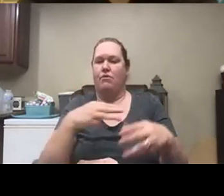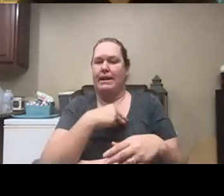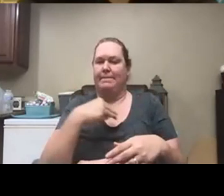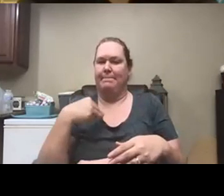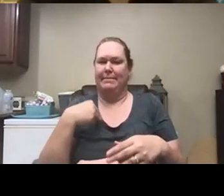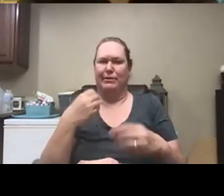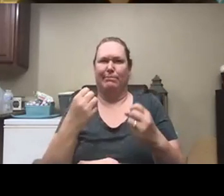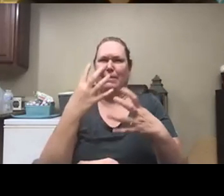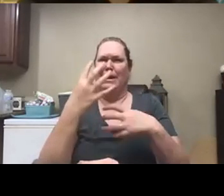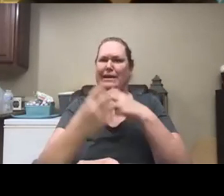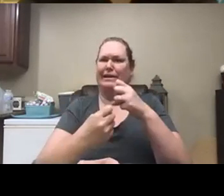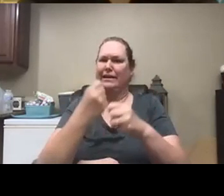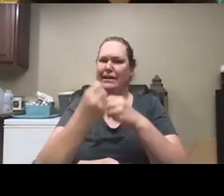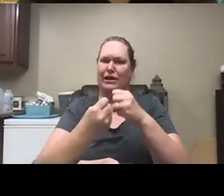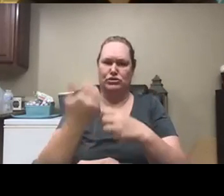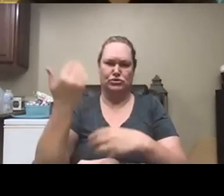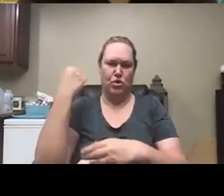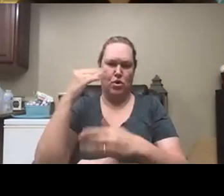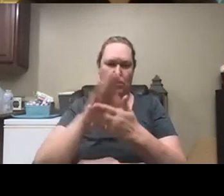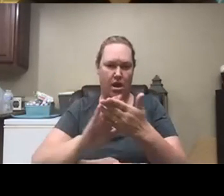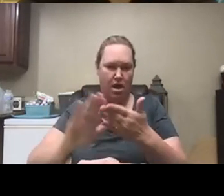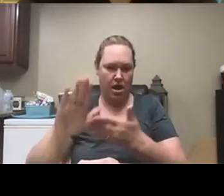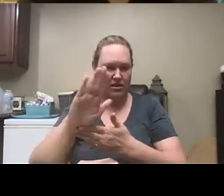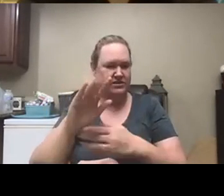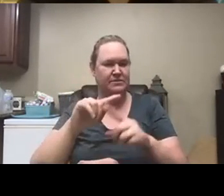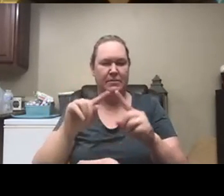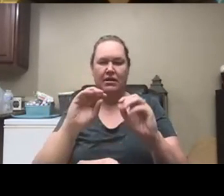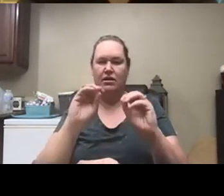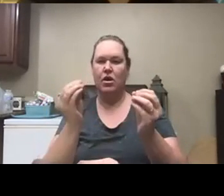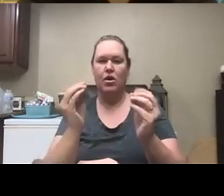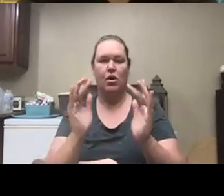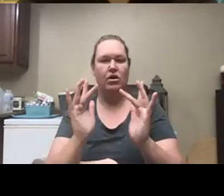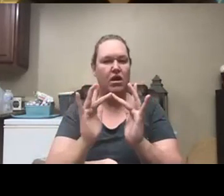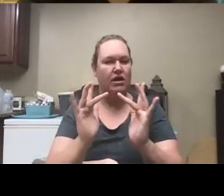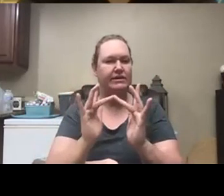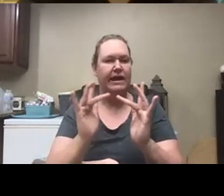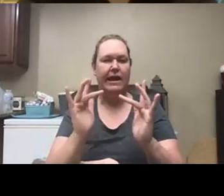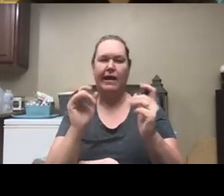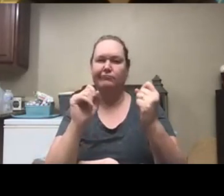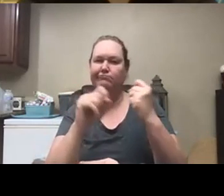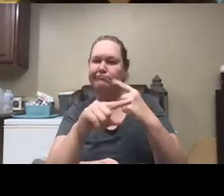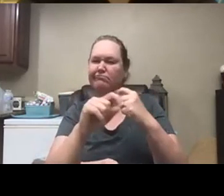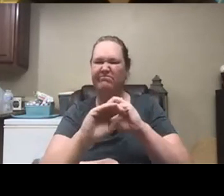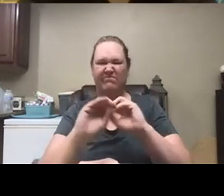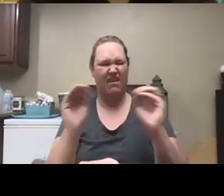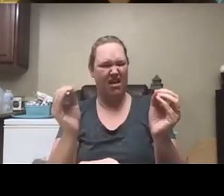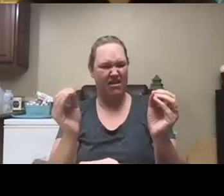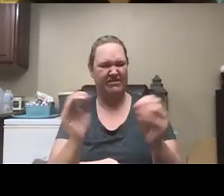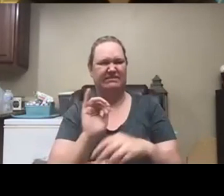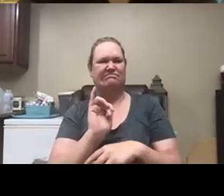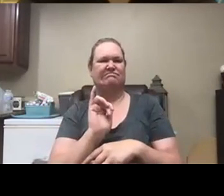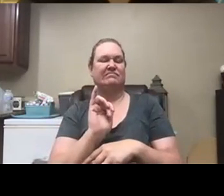but another person is already a member and has been a member for many years in college but she is not